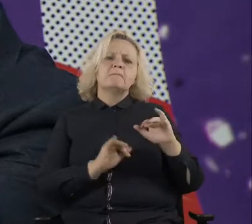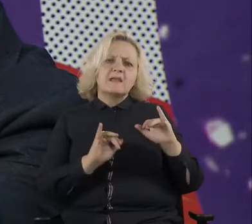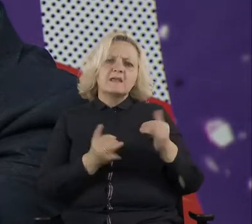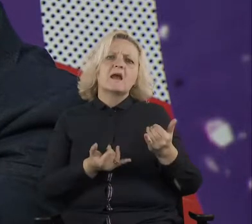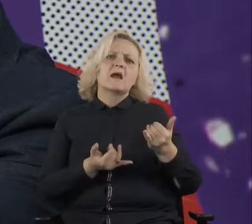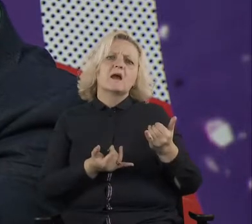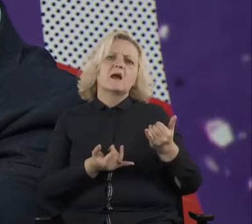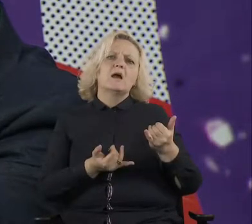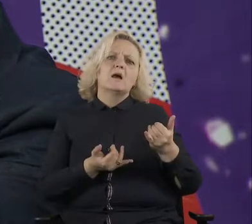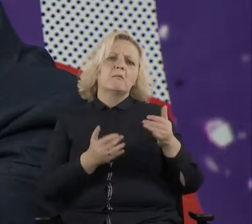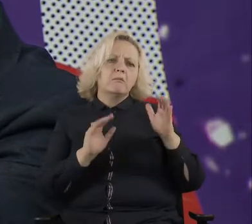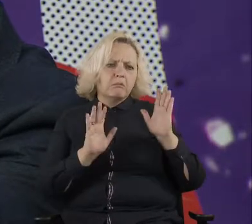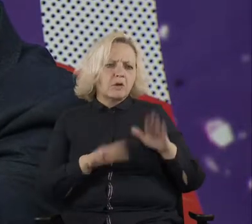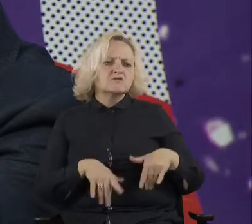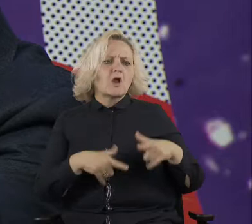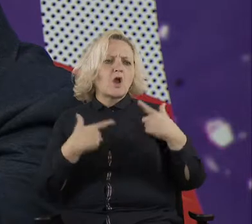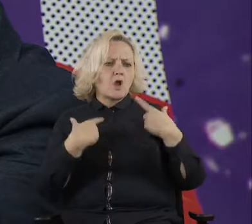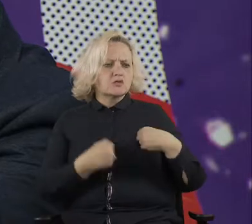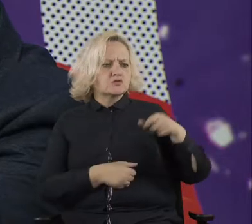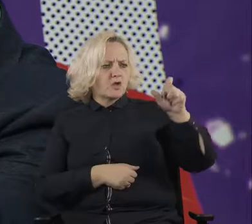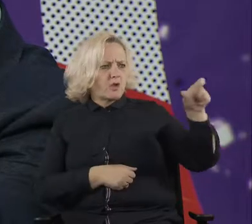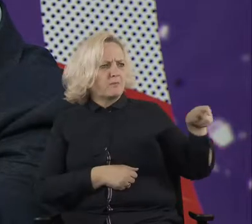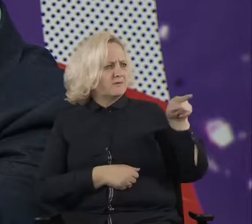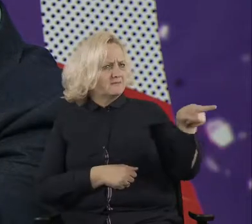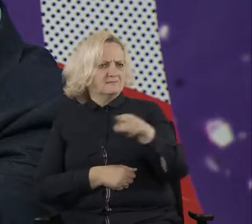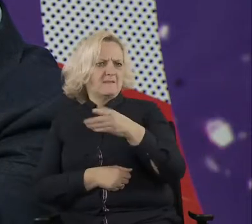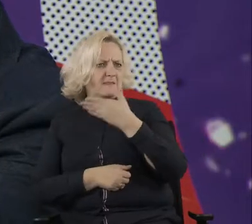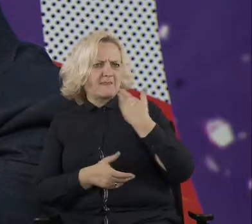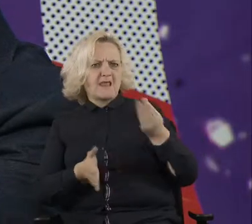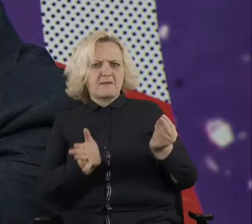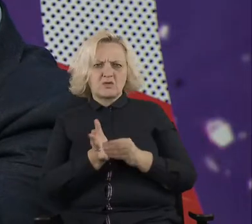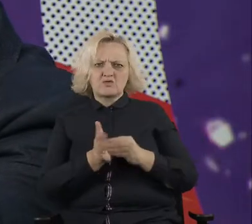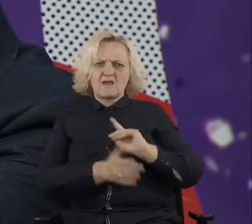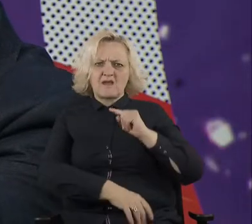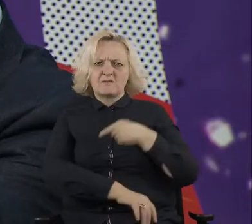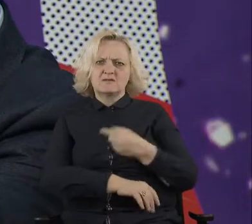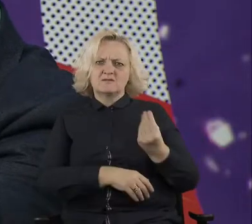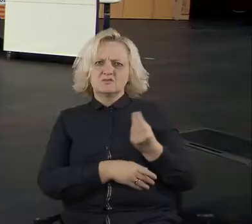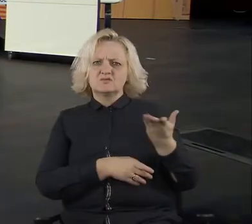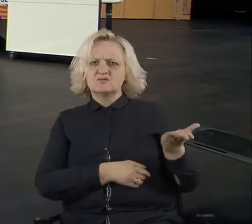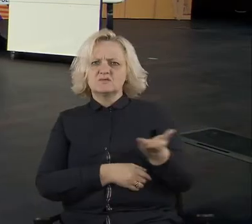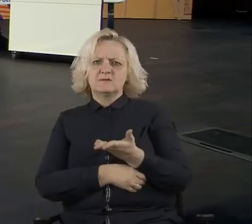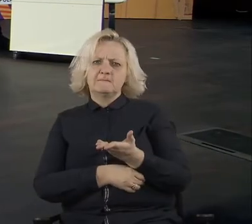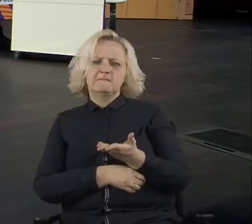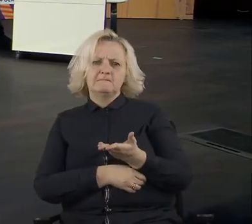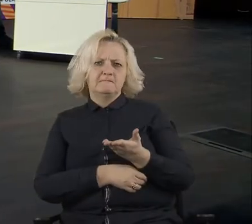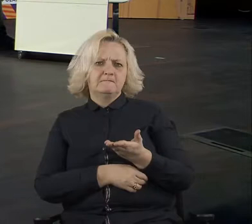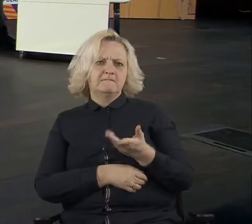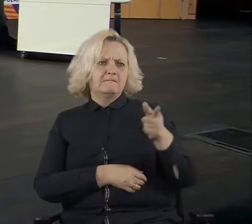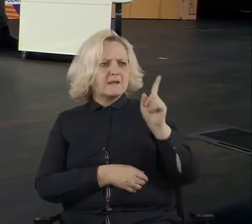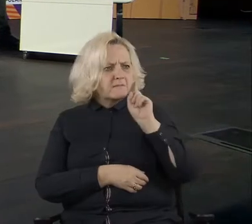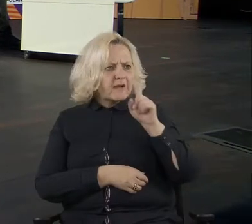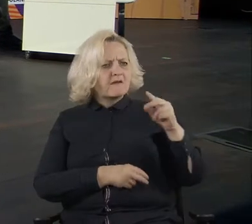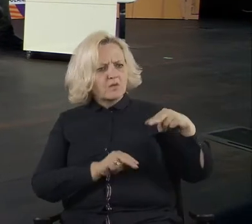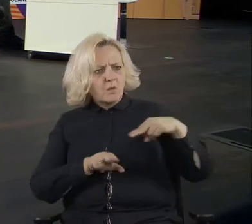having the experience in administration, in, in actually really participating in the process. How to,